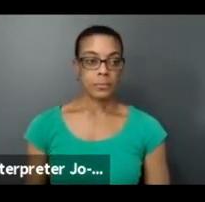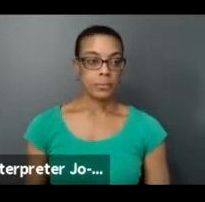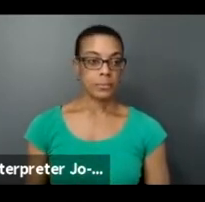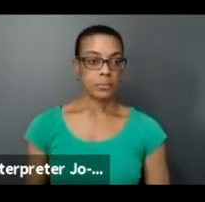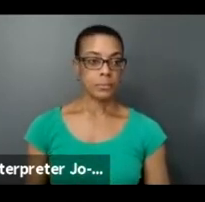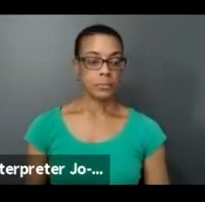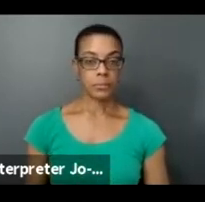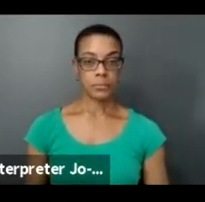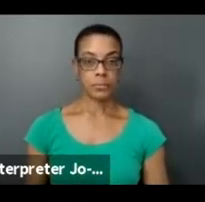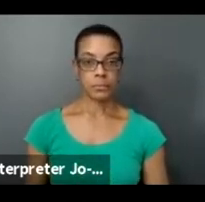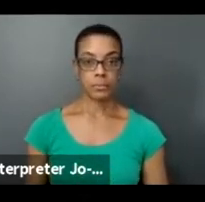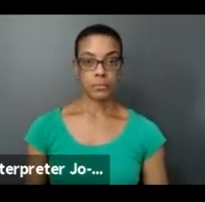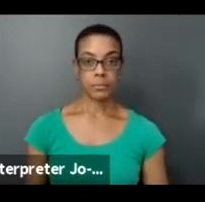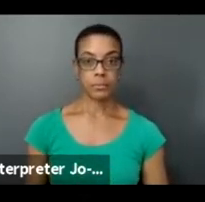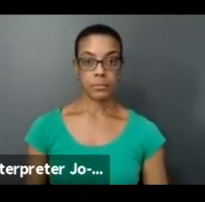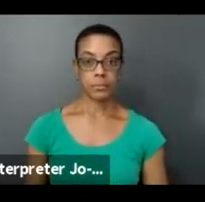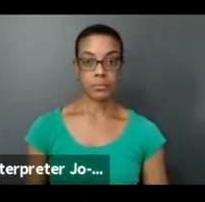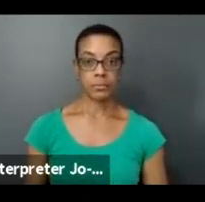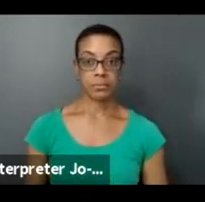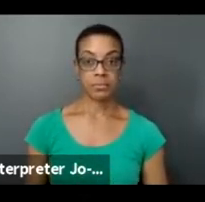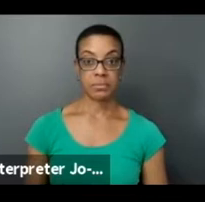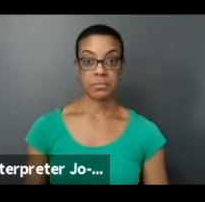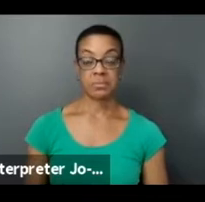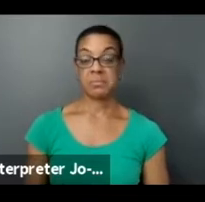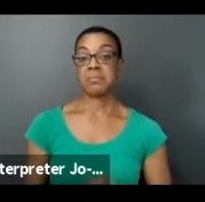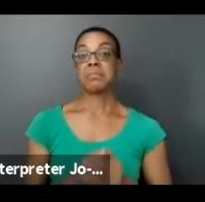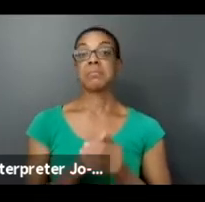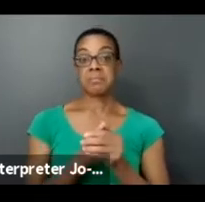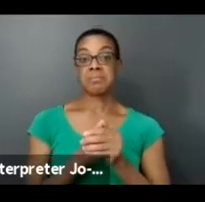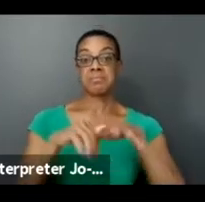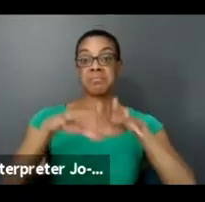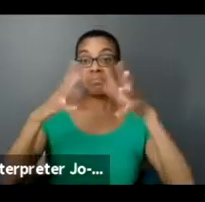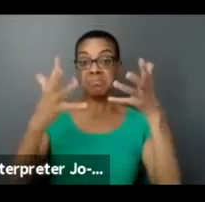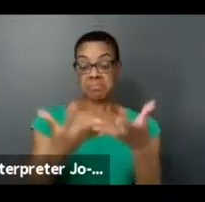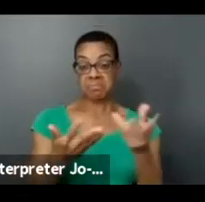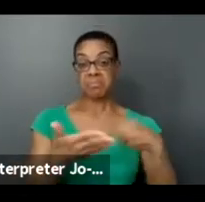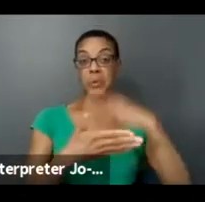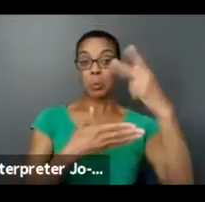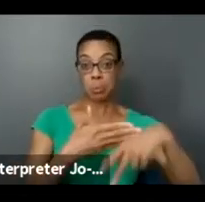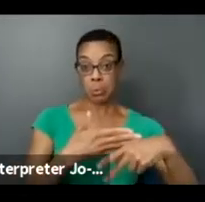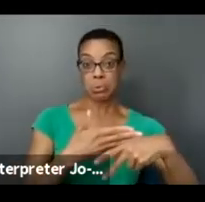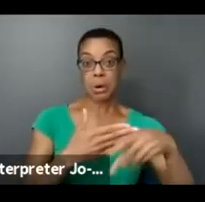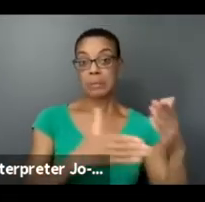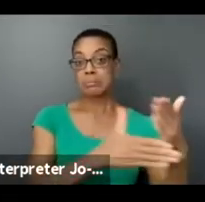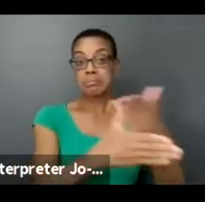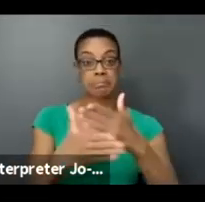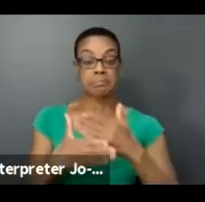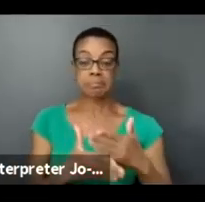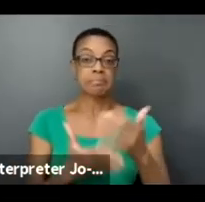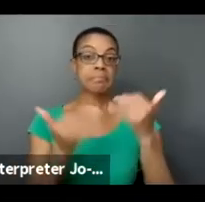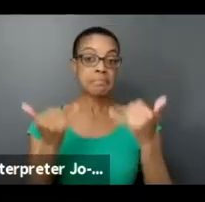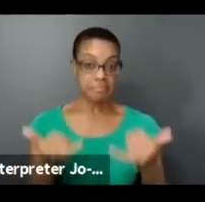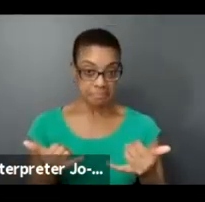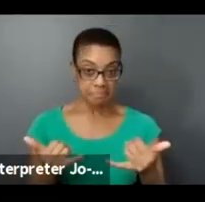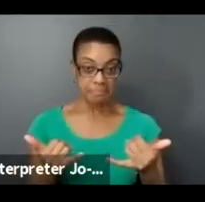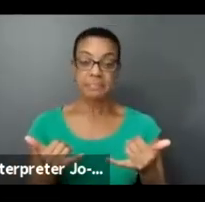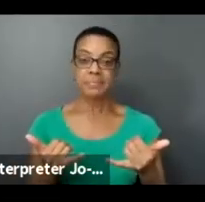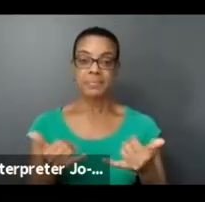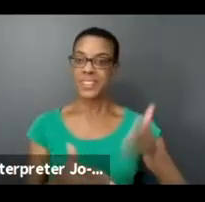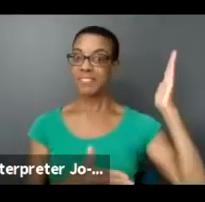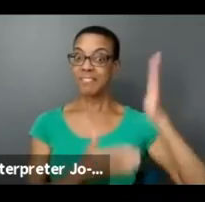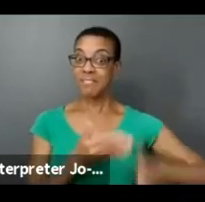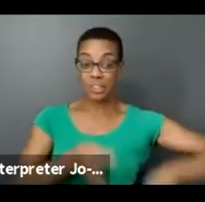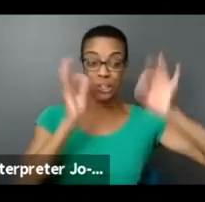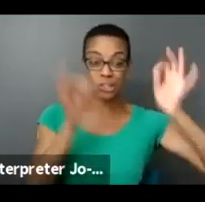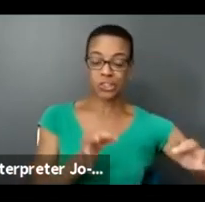So that's basically the the program that we are sharing today again still being finalized and we're still working